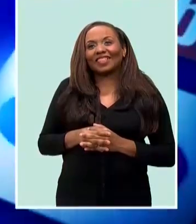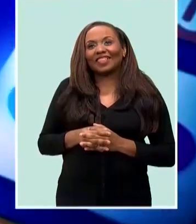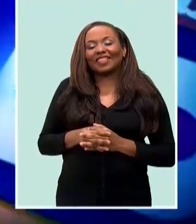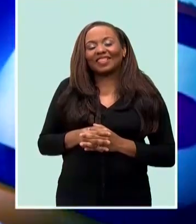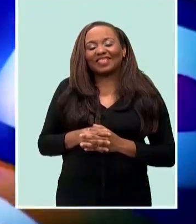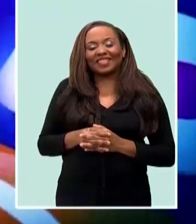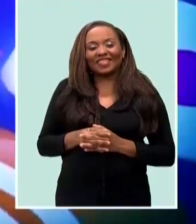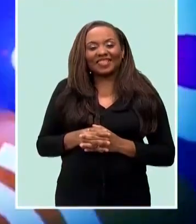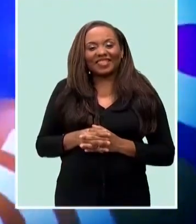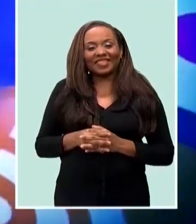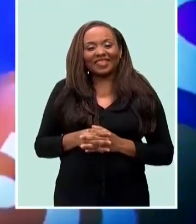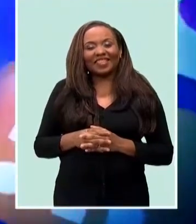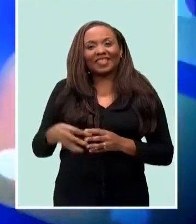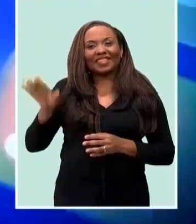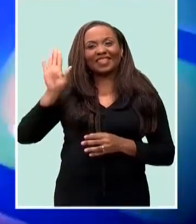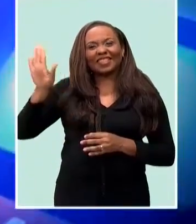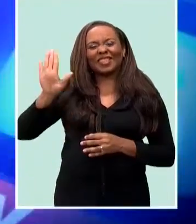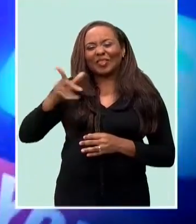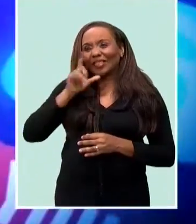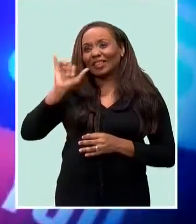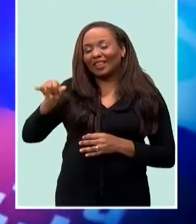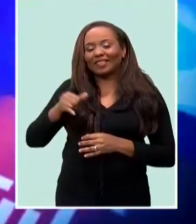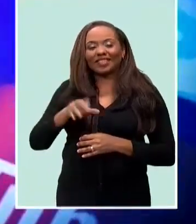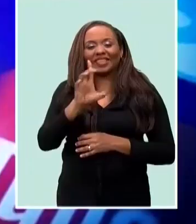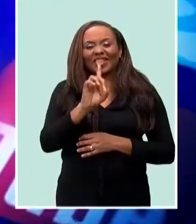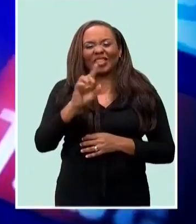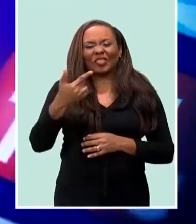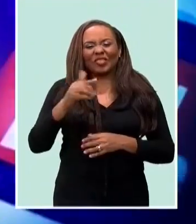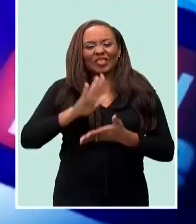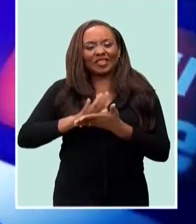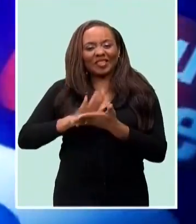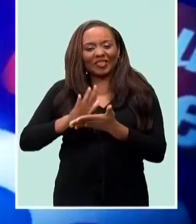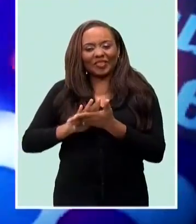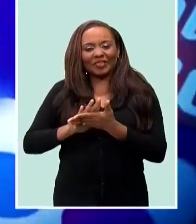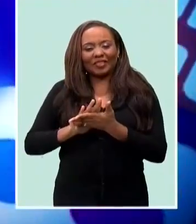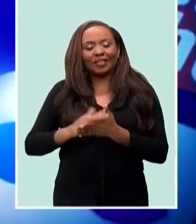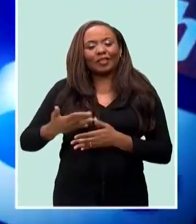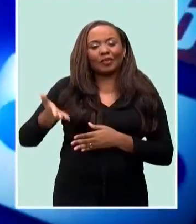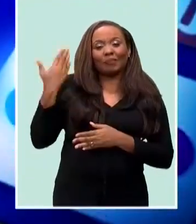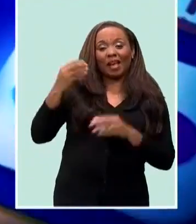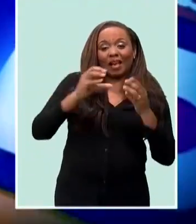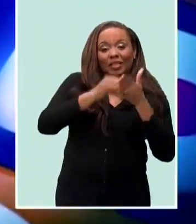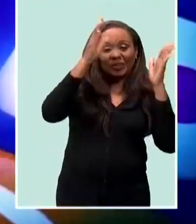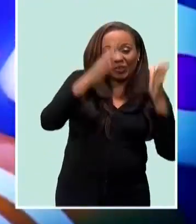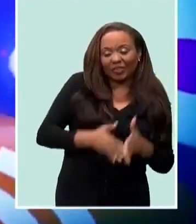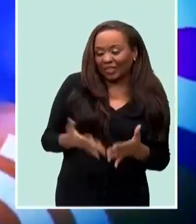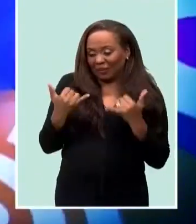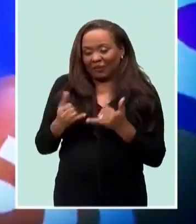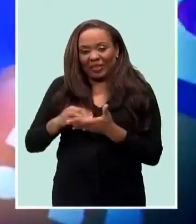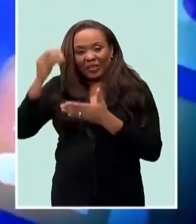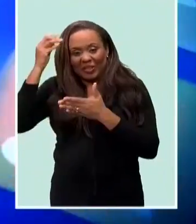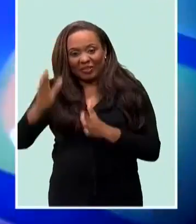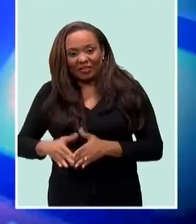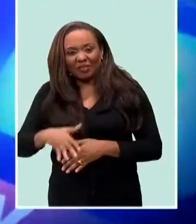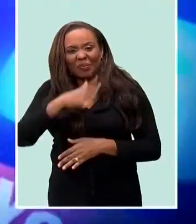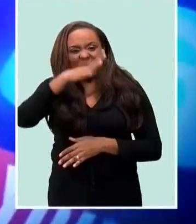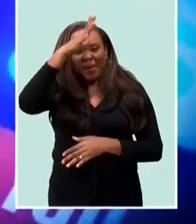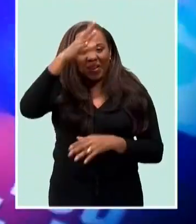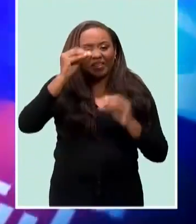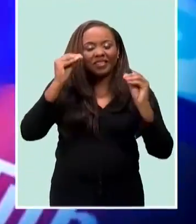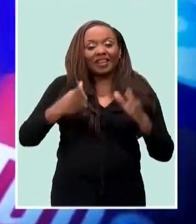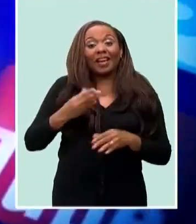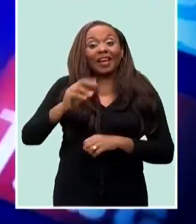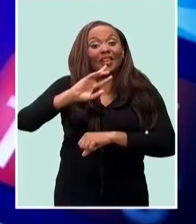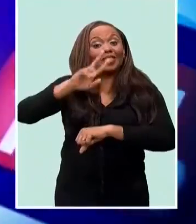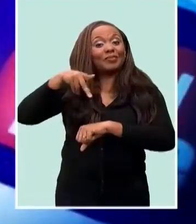Well, that performance was at the Dayton Griffiths Secondary School and featured past and present students, parents, as well